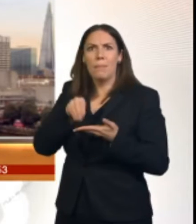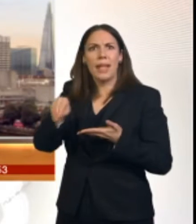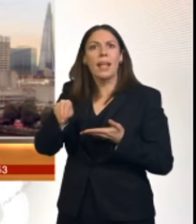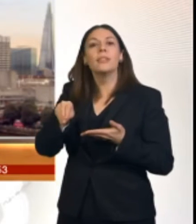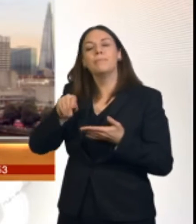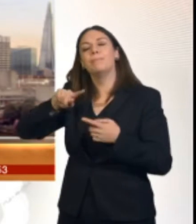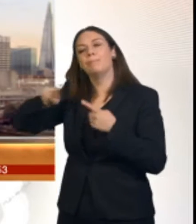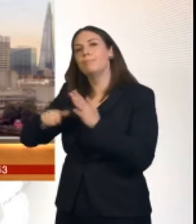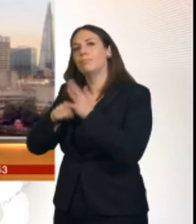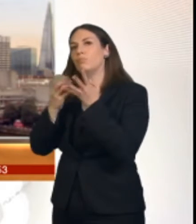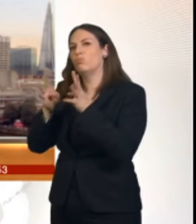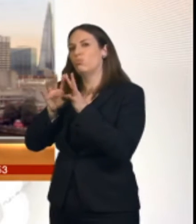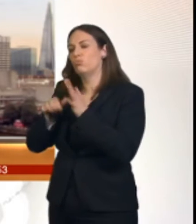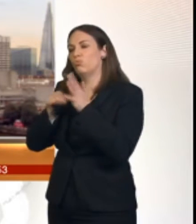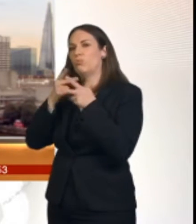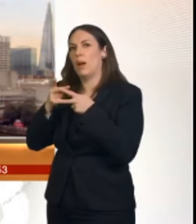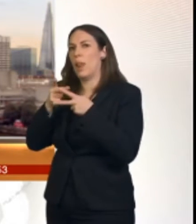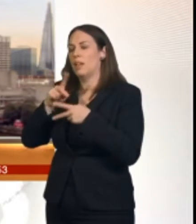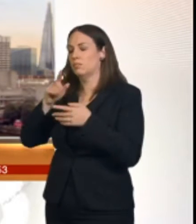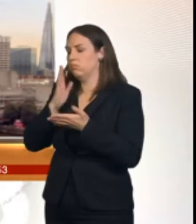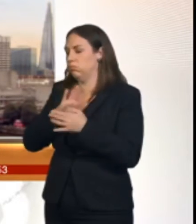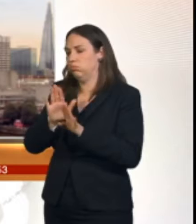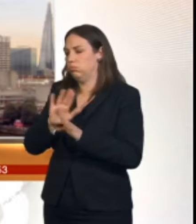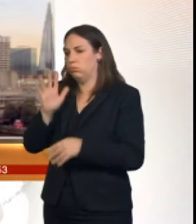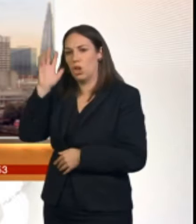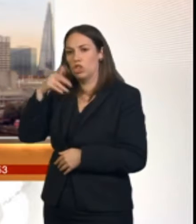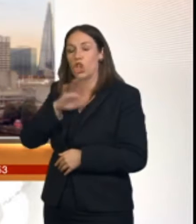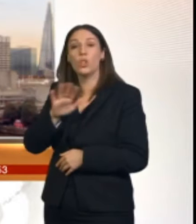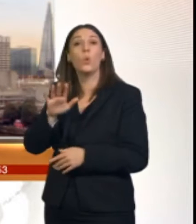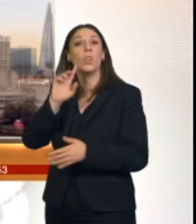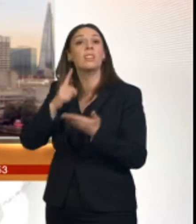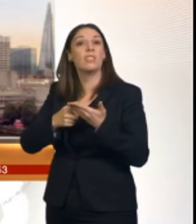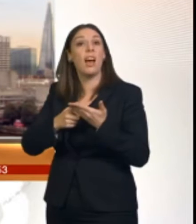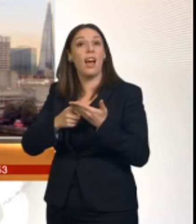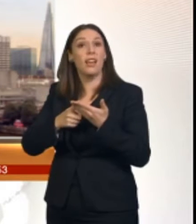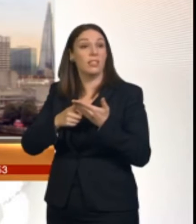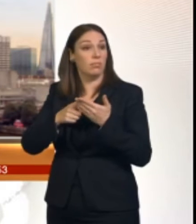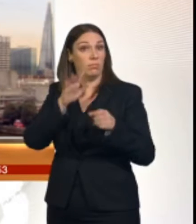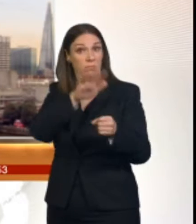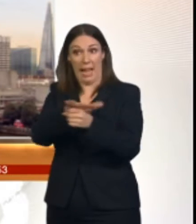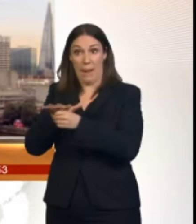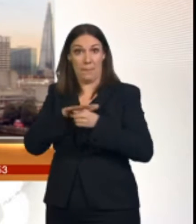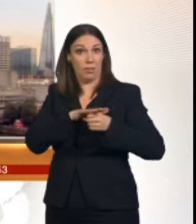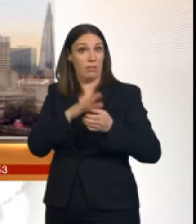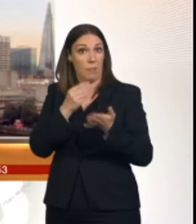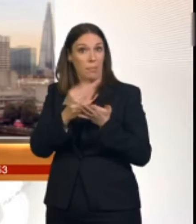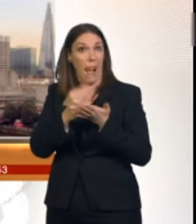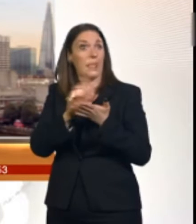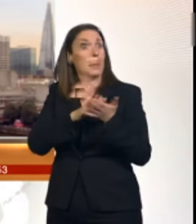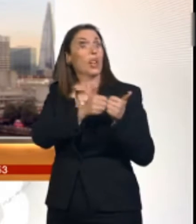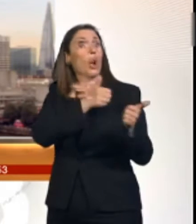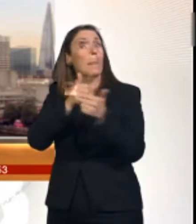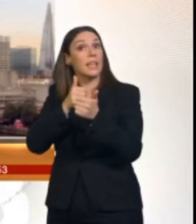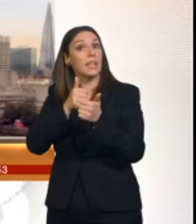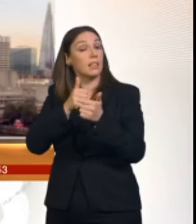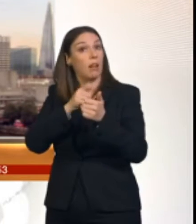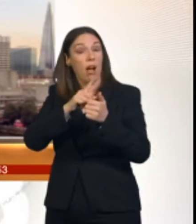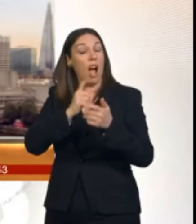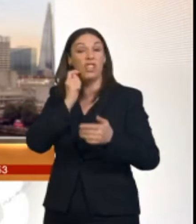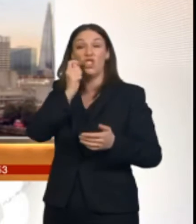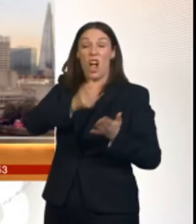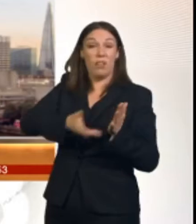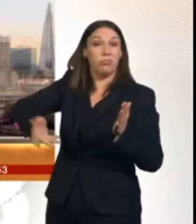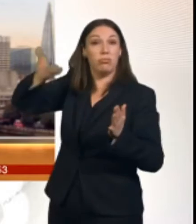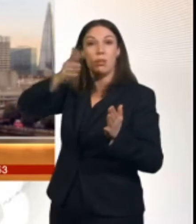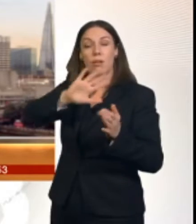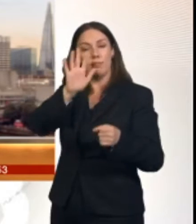So today we are introducing a price cap in order to protect consumers from these high prices. And this will significantly